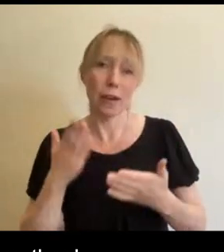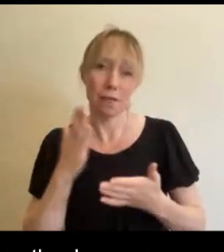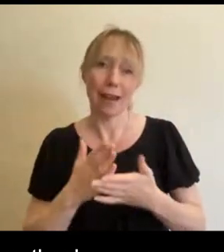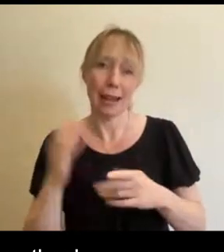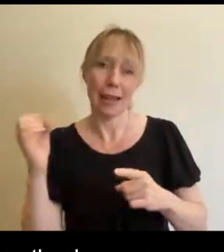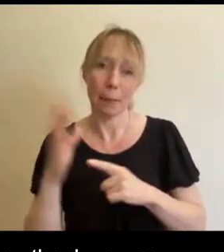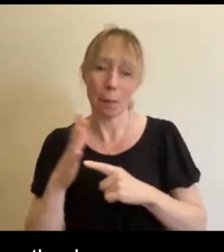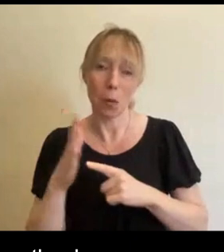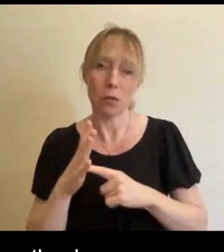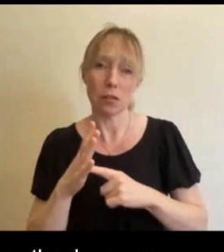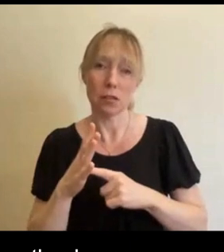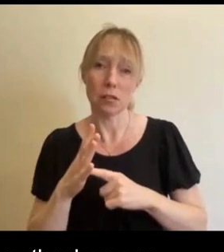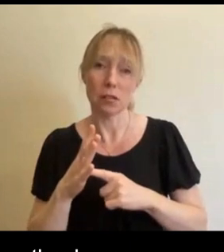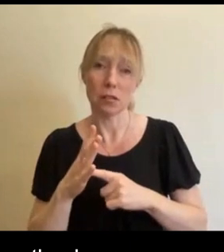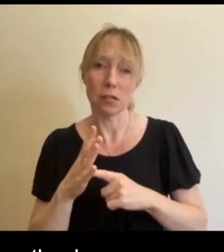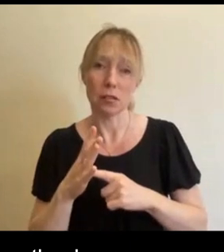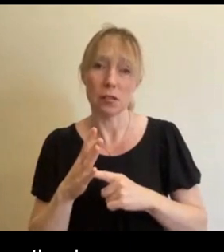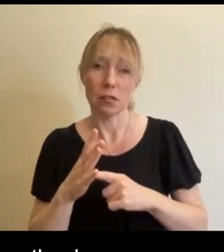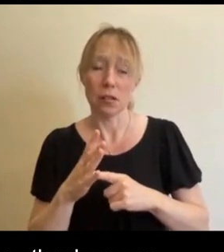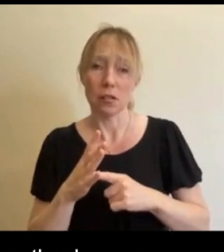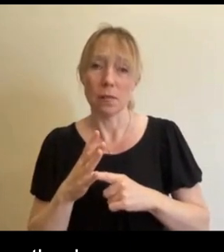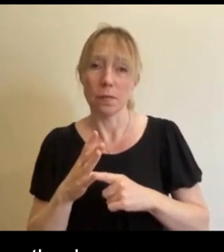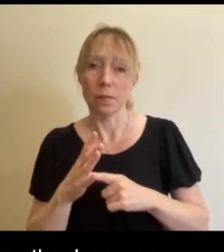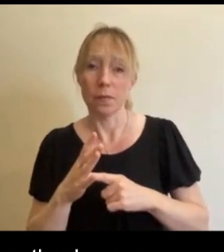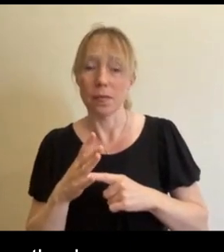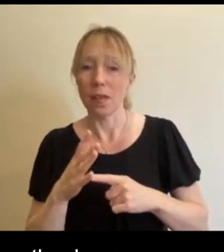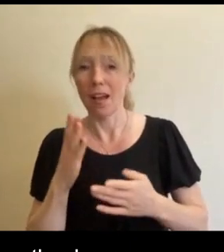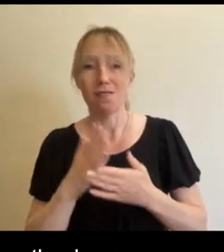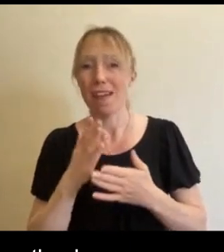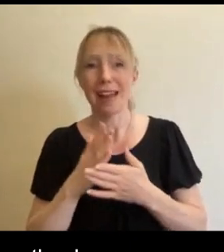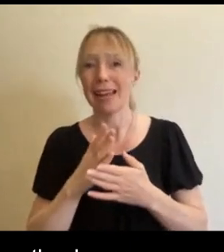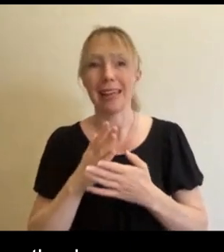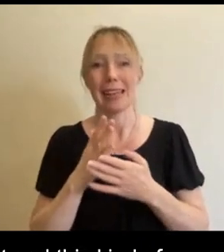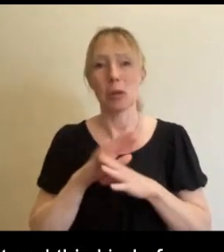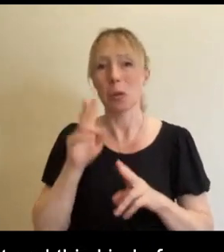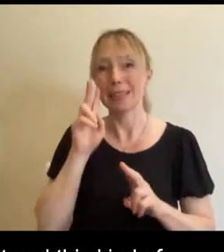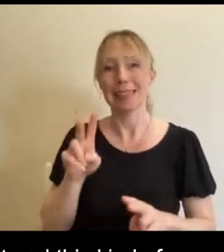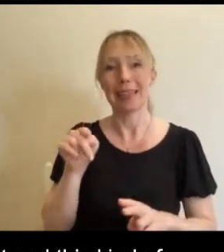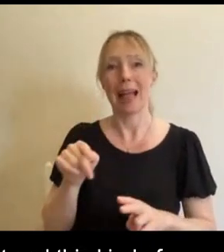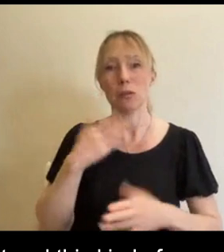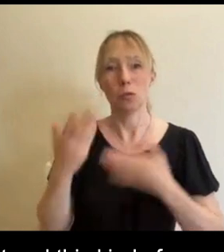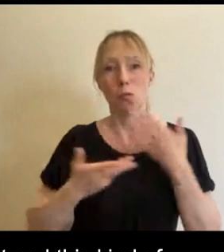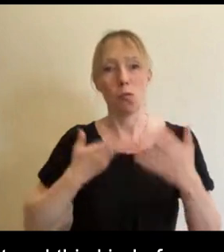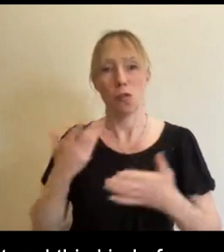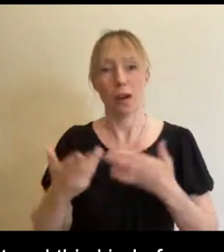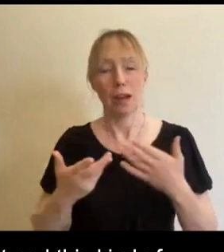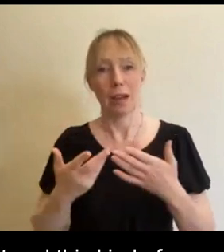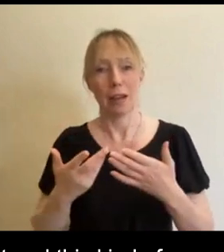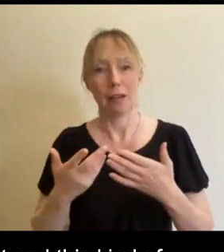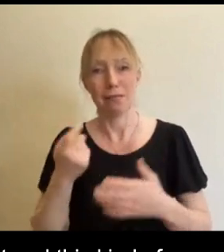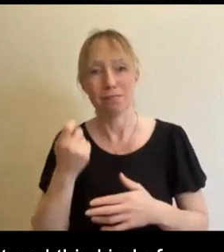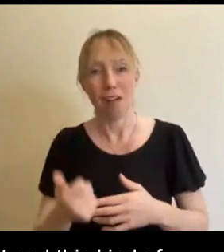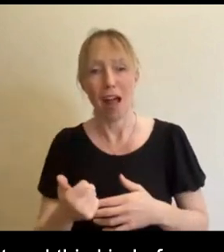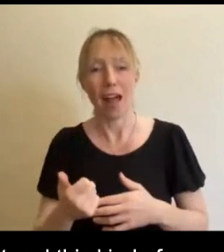this kind of story is really unheard. We can say it's unheard stories because I've never